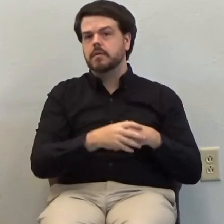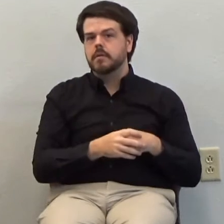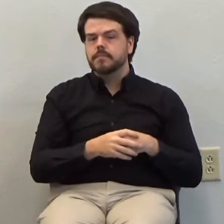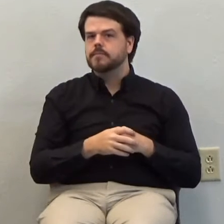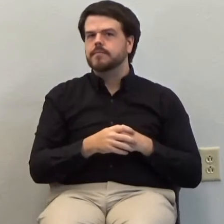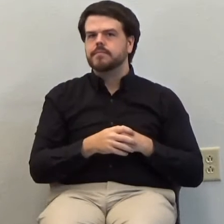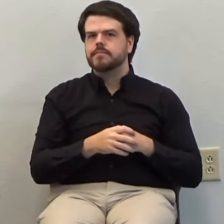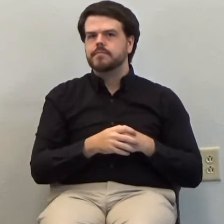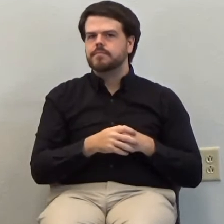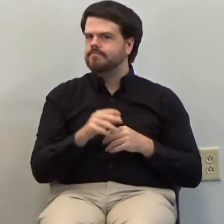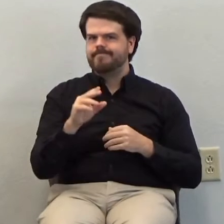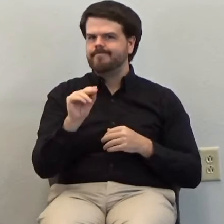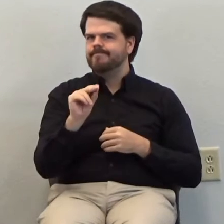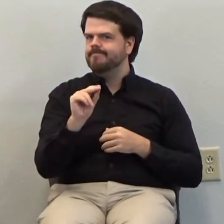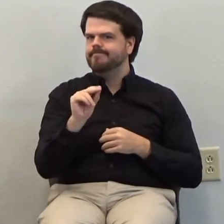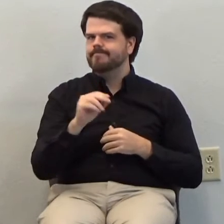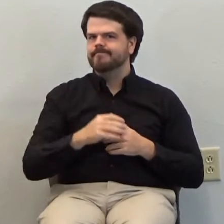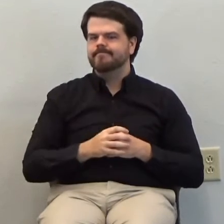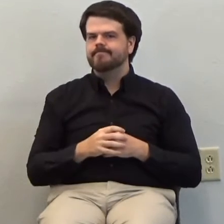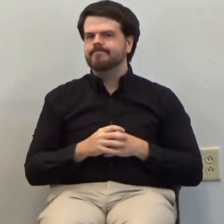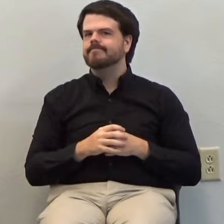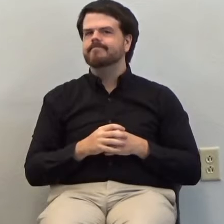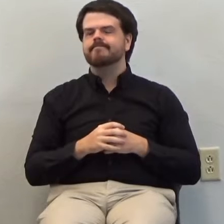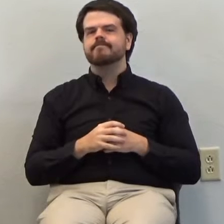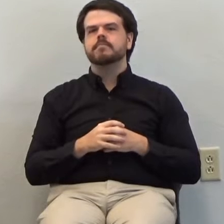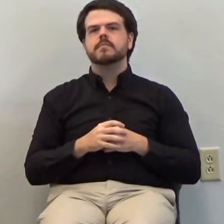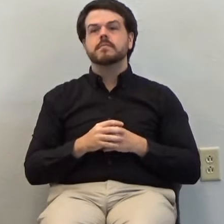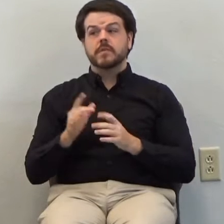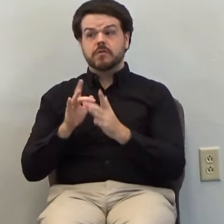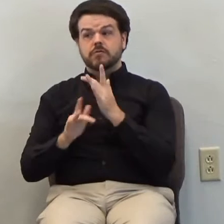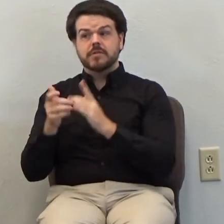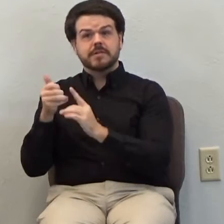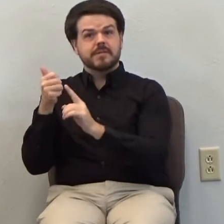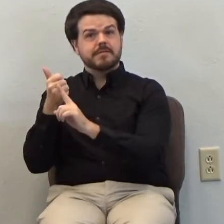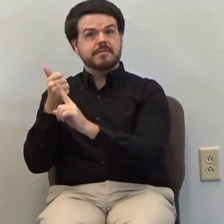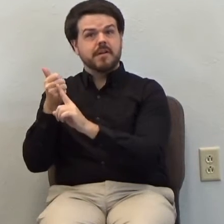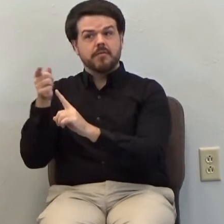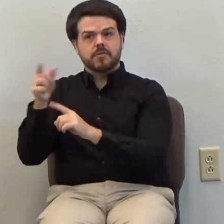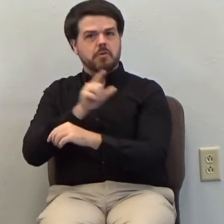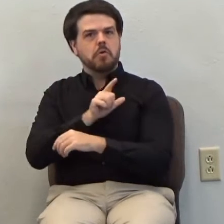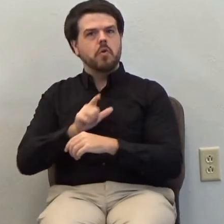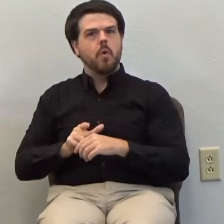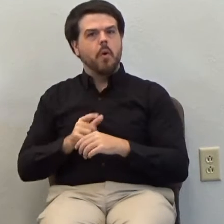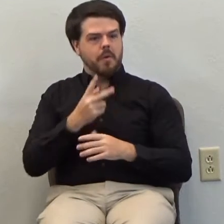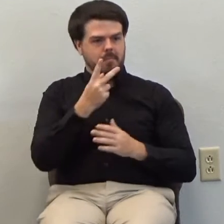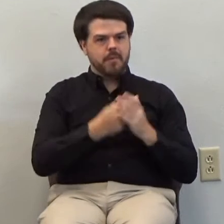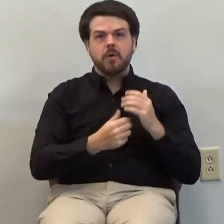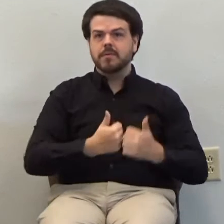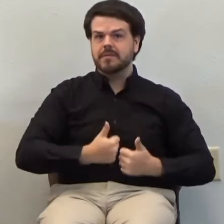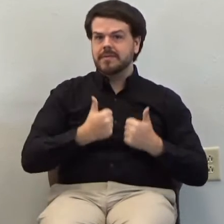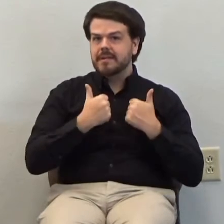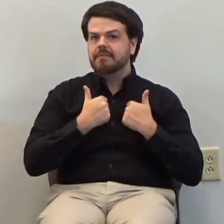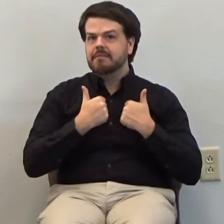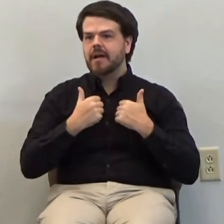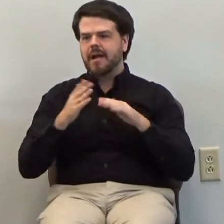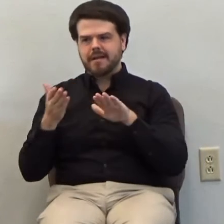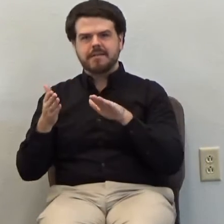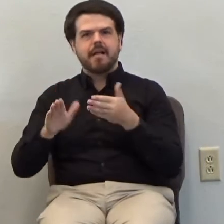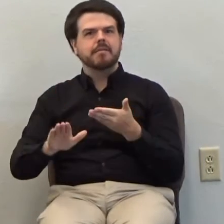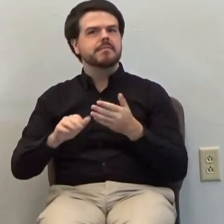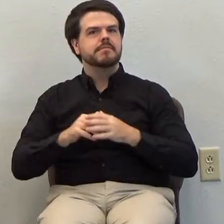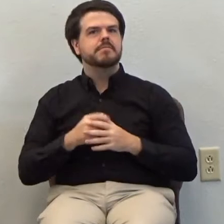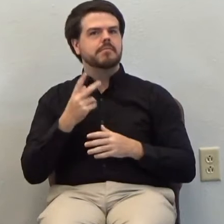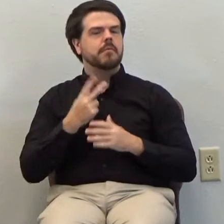think, oh no, uh-uh. Jesus is their Lord. He is their master. He rules over them even in death.